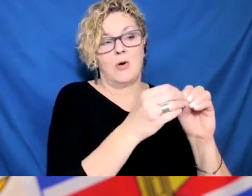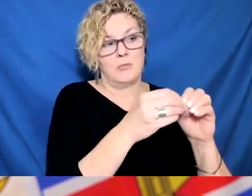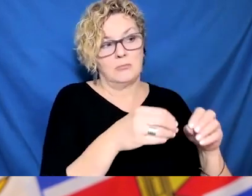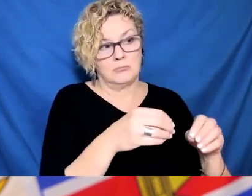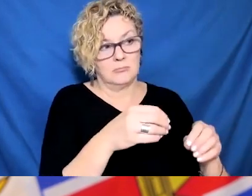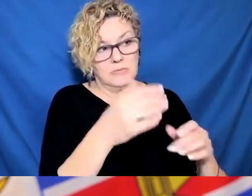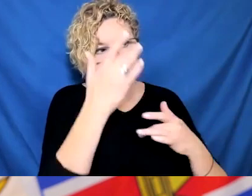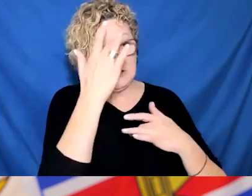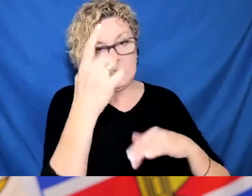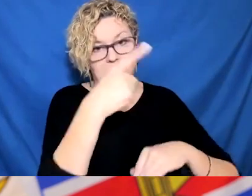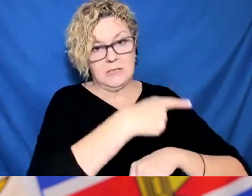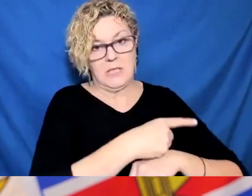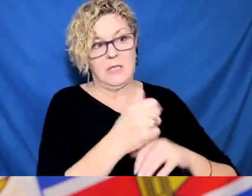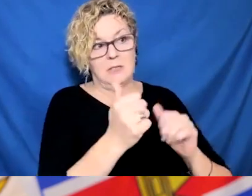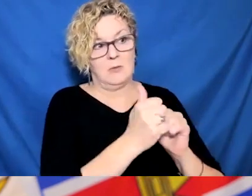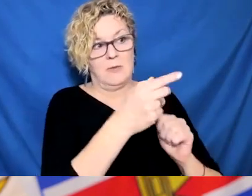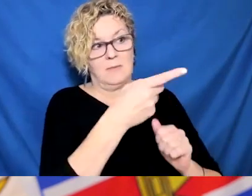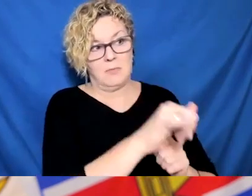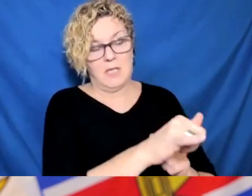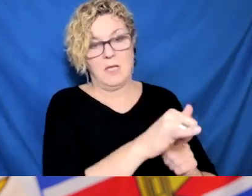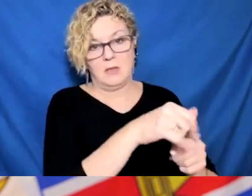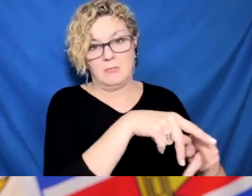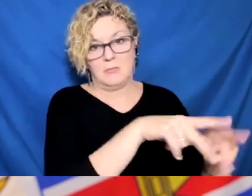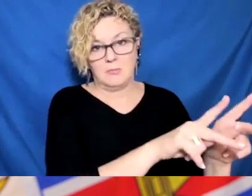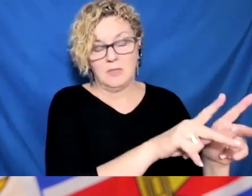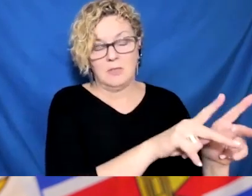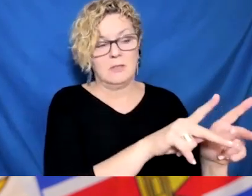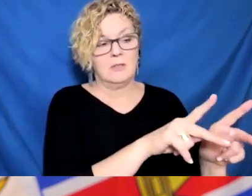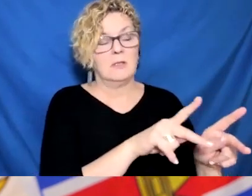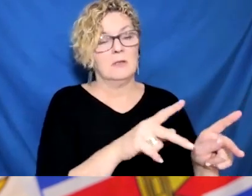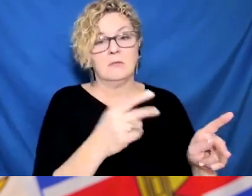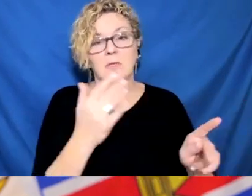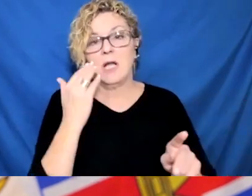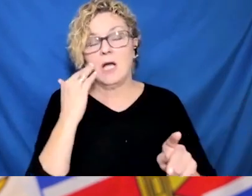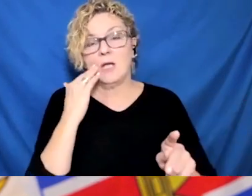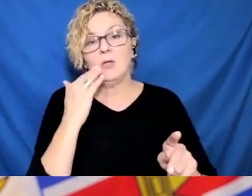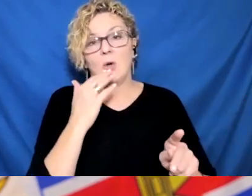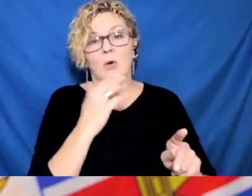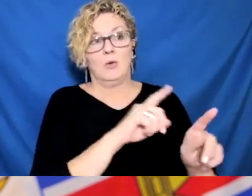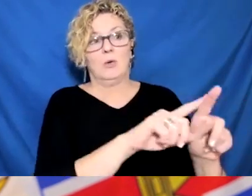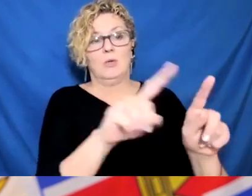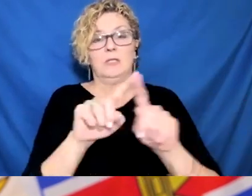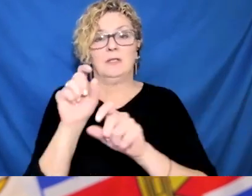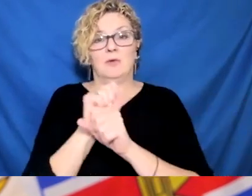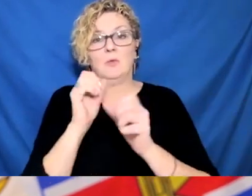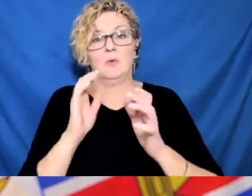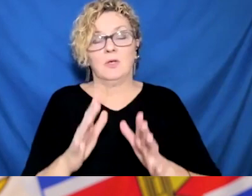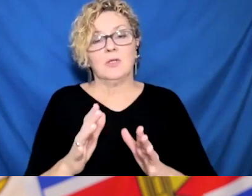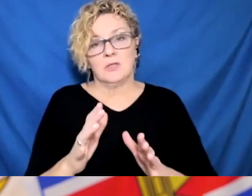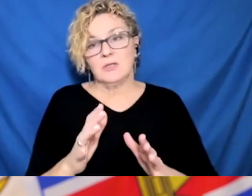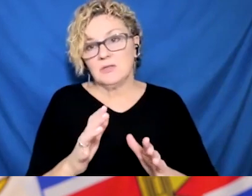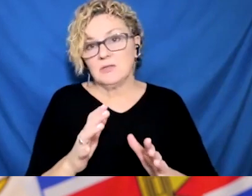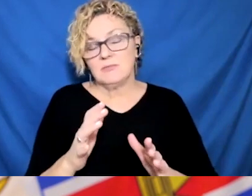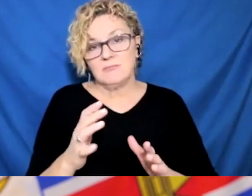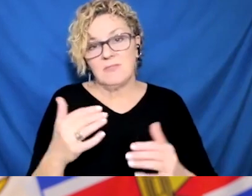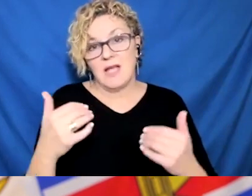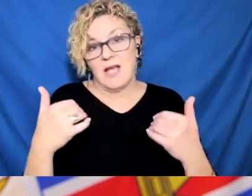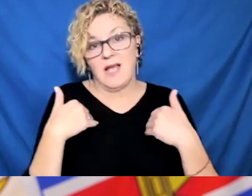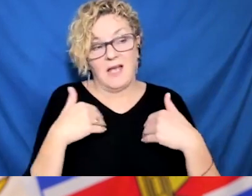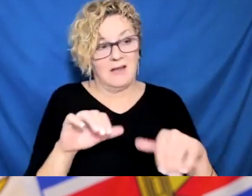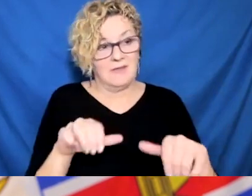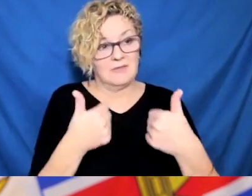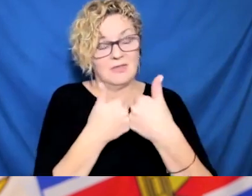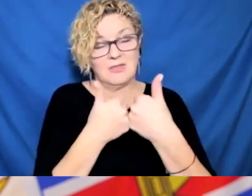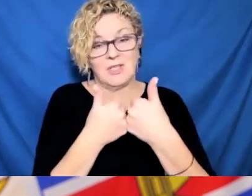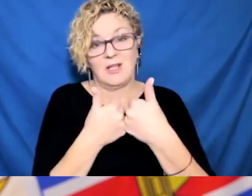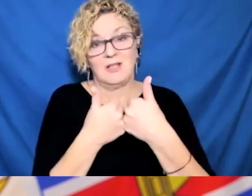areas, some schools in particular, it has been done and it will be done again. But those are decisions made